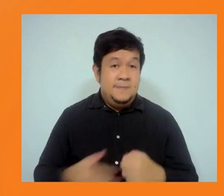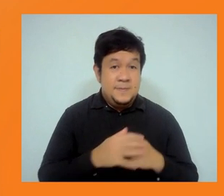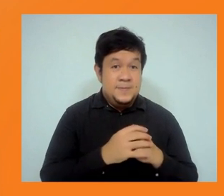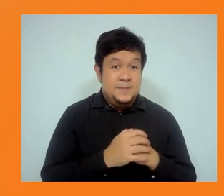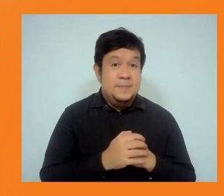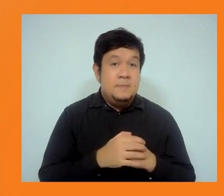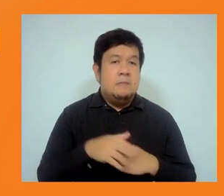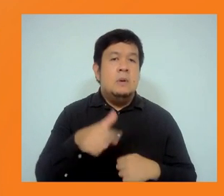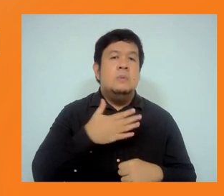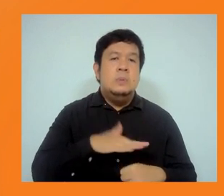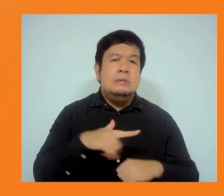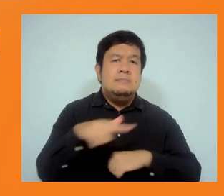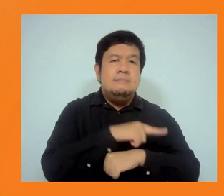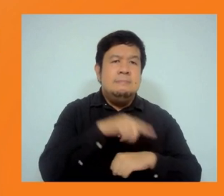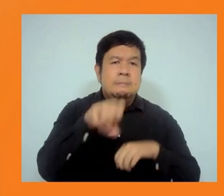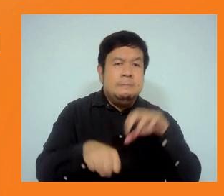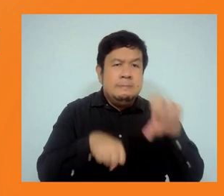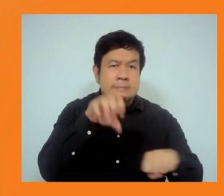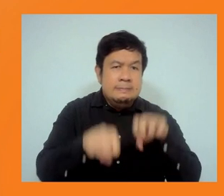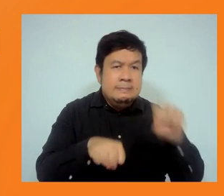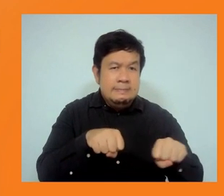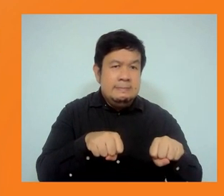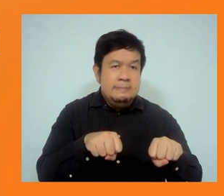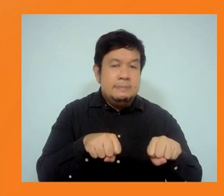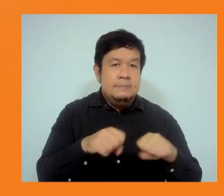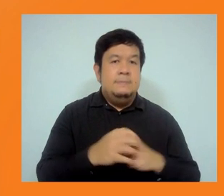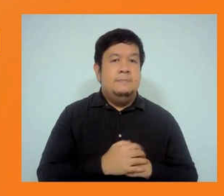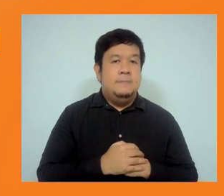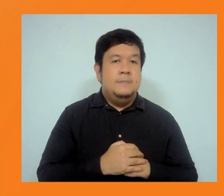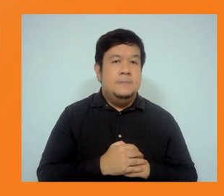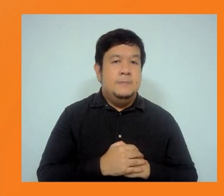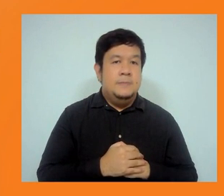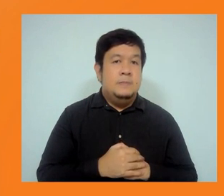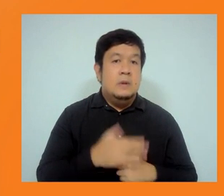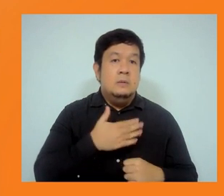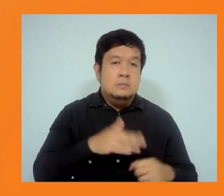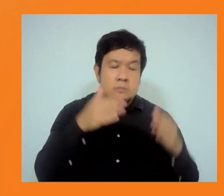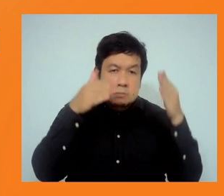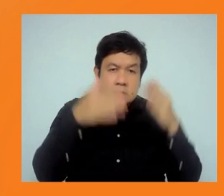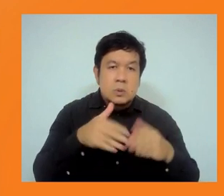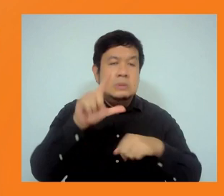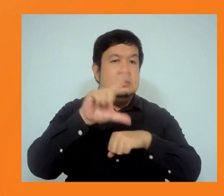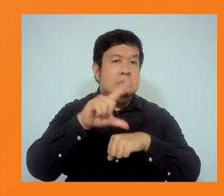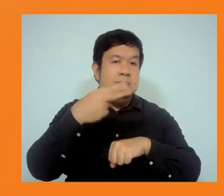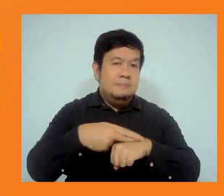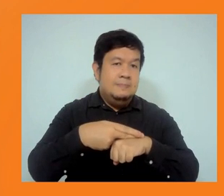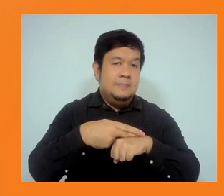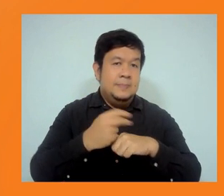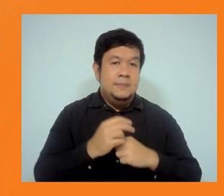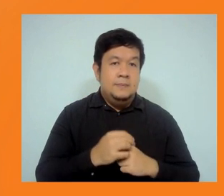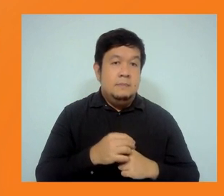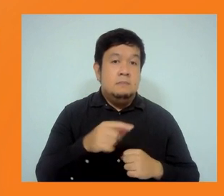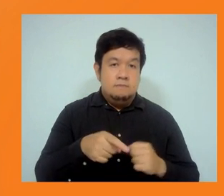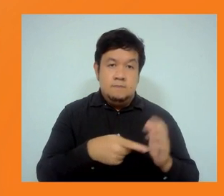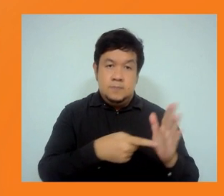restrictions. Plus, we're planning to strengthen focus on livelihood restoration requirements, and to develop guidance